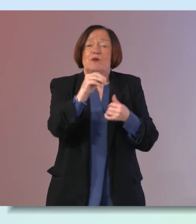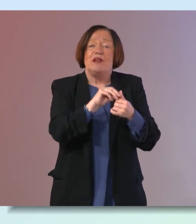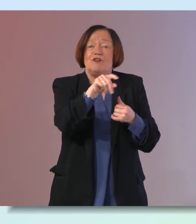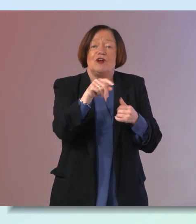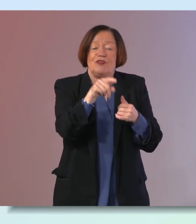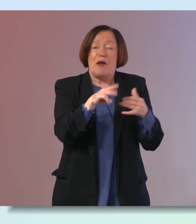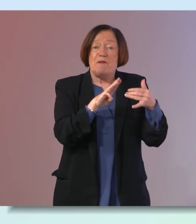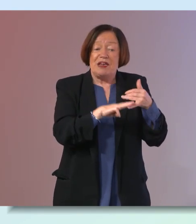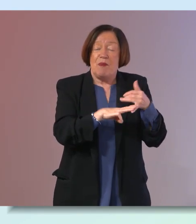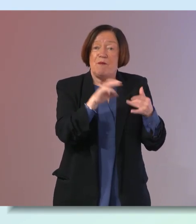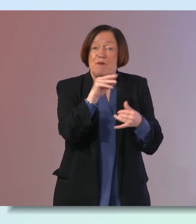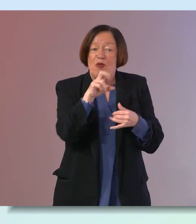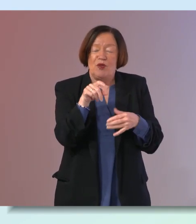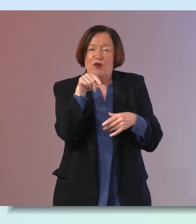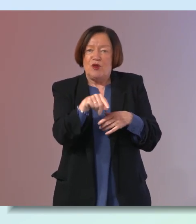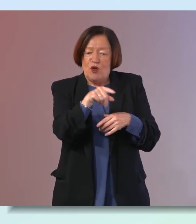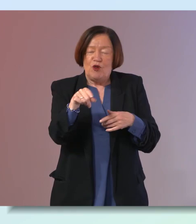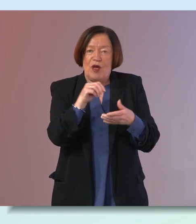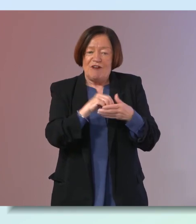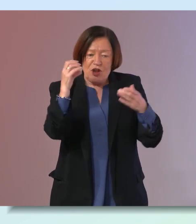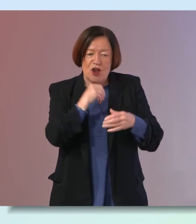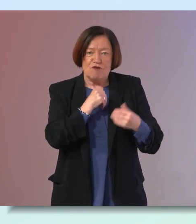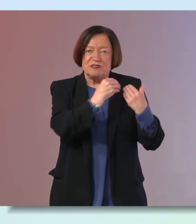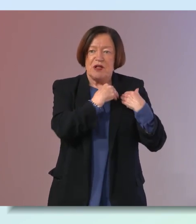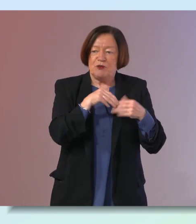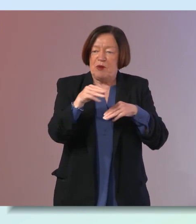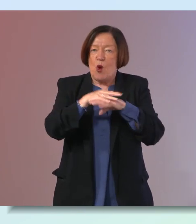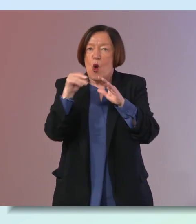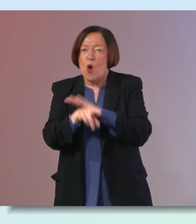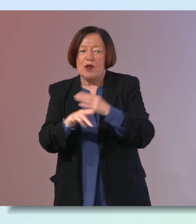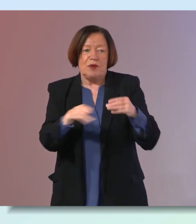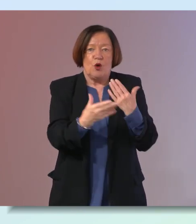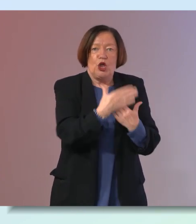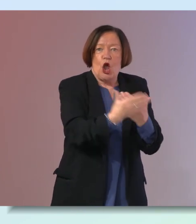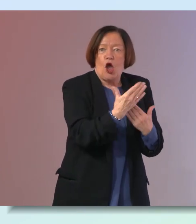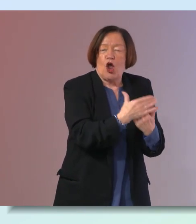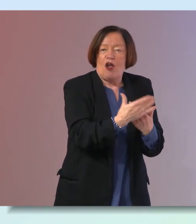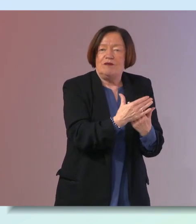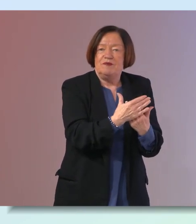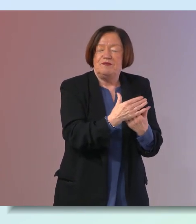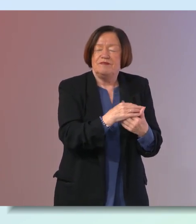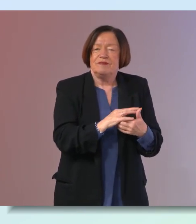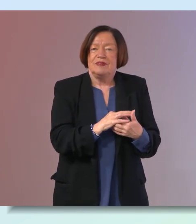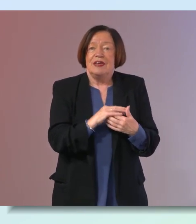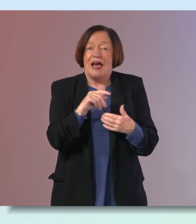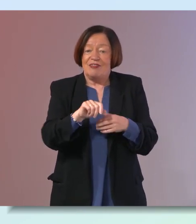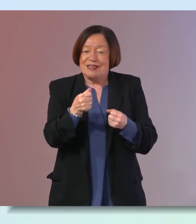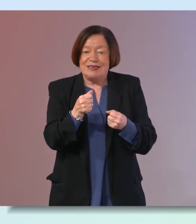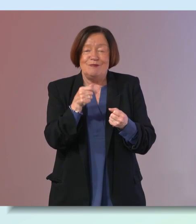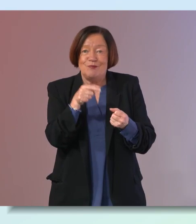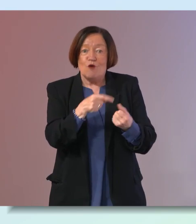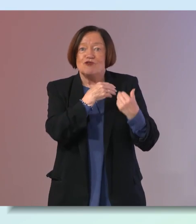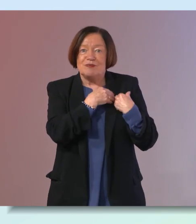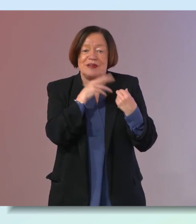are in that menopausal stage have caregiving responsibilities to people who are older and people who are younger and and those caregiving responsibilities